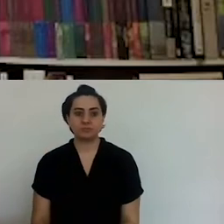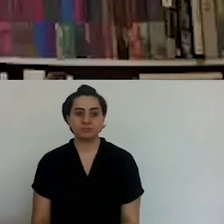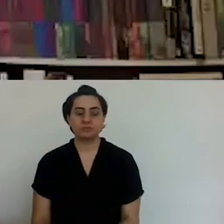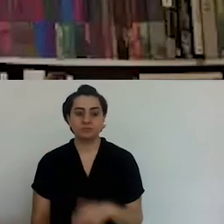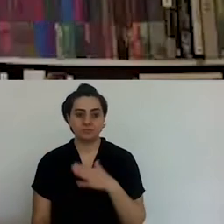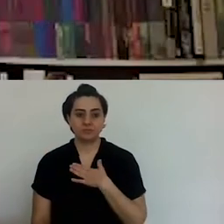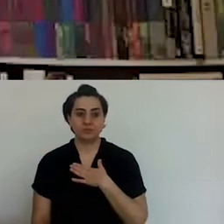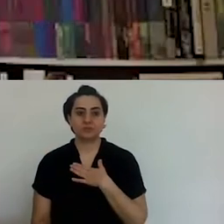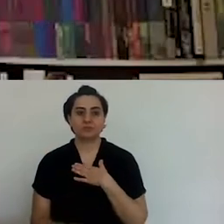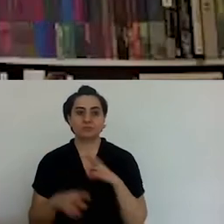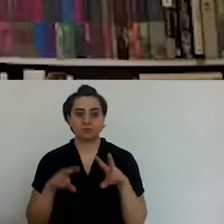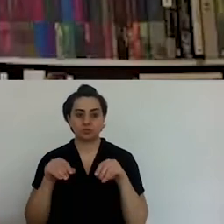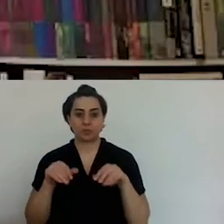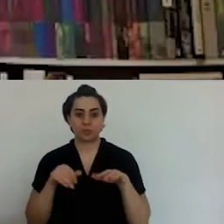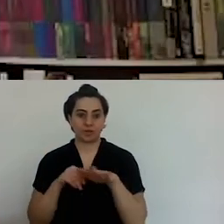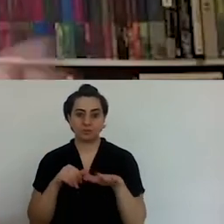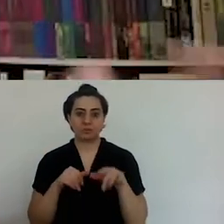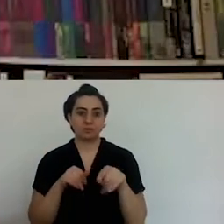talk about something else.